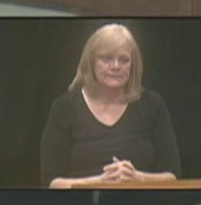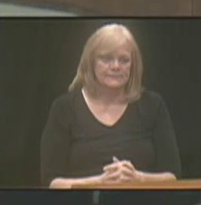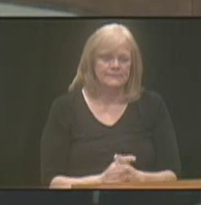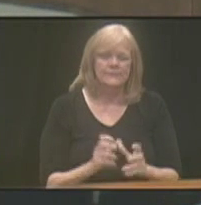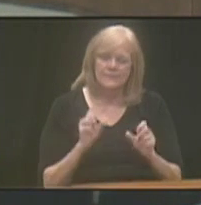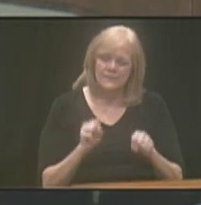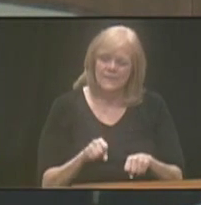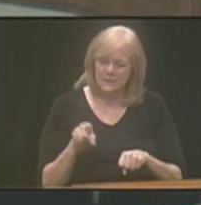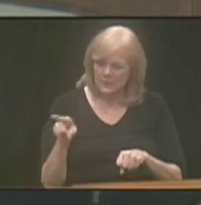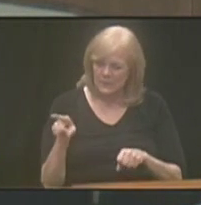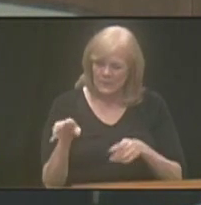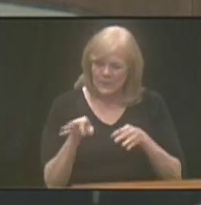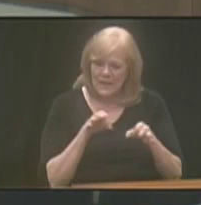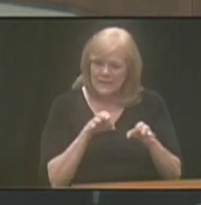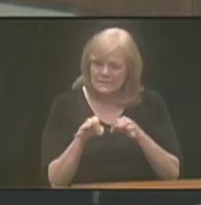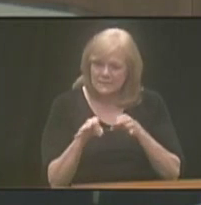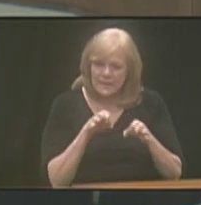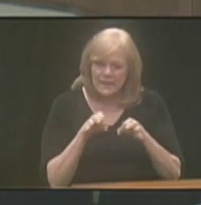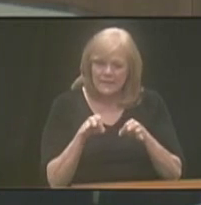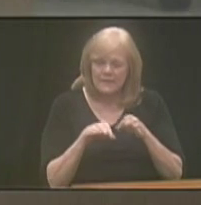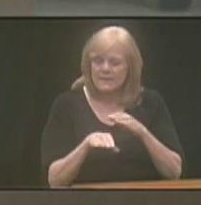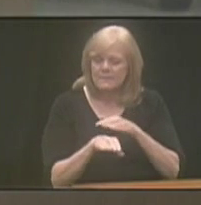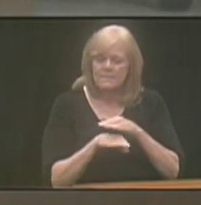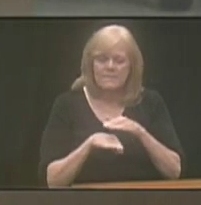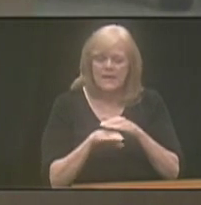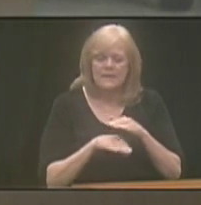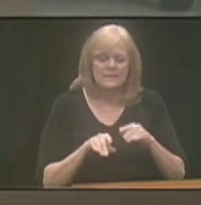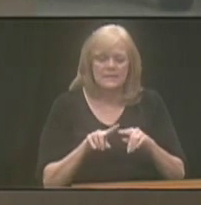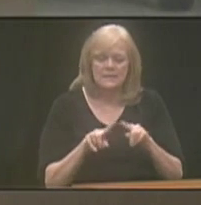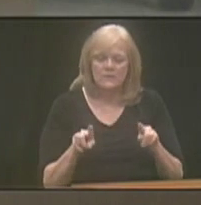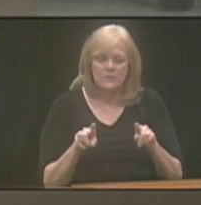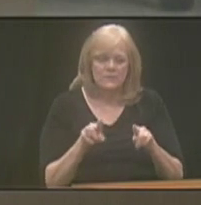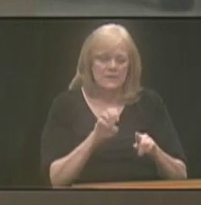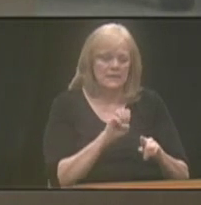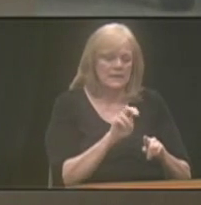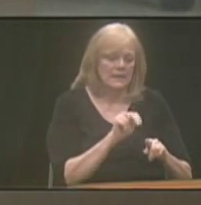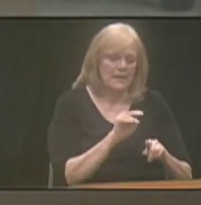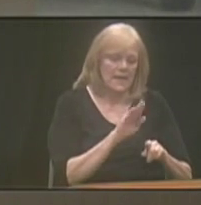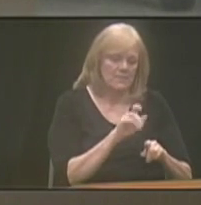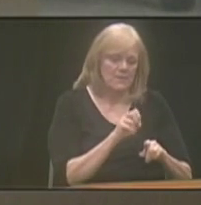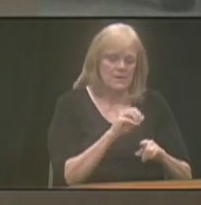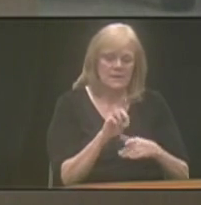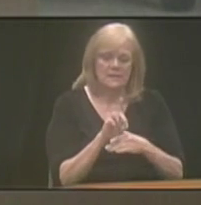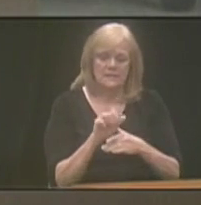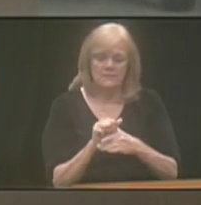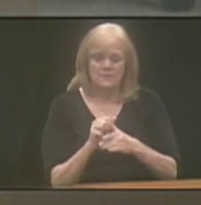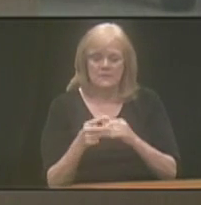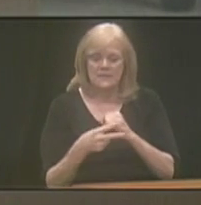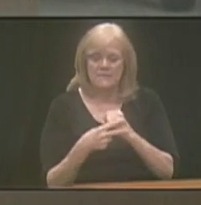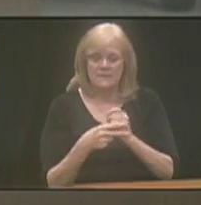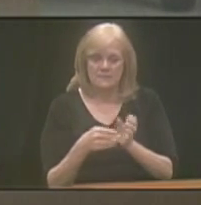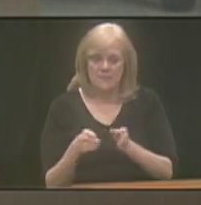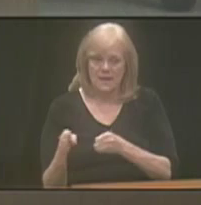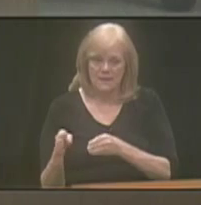Can you explain kind of basic differences between an Enable account and a disability savings plan?